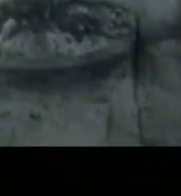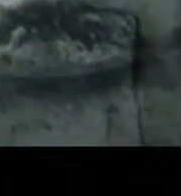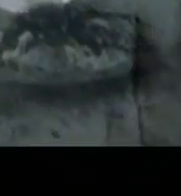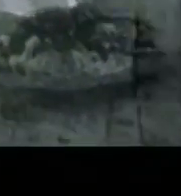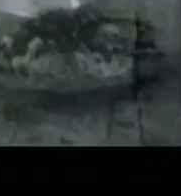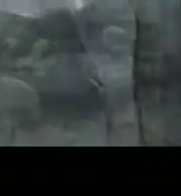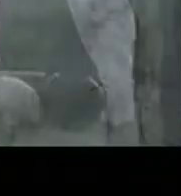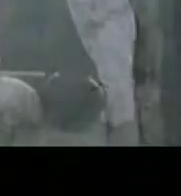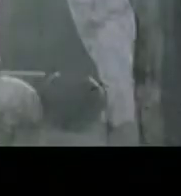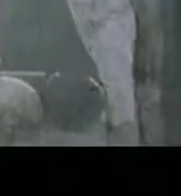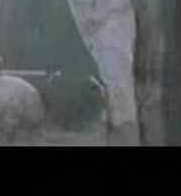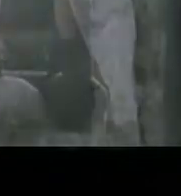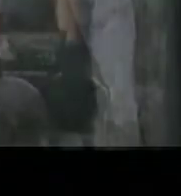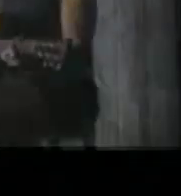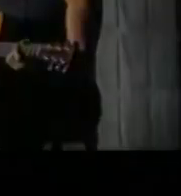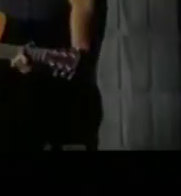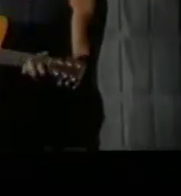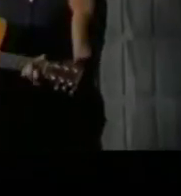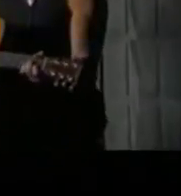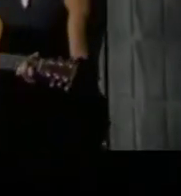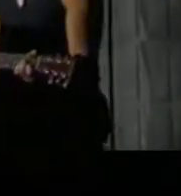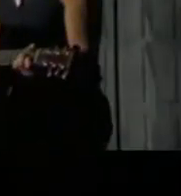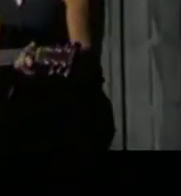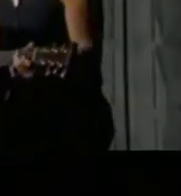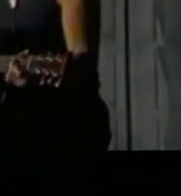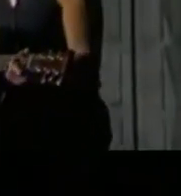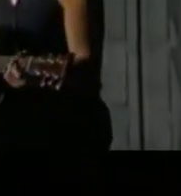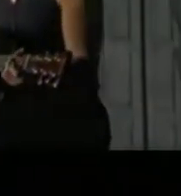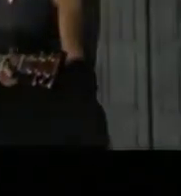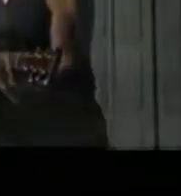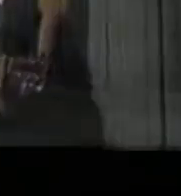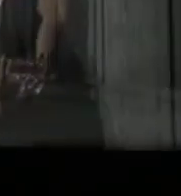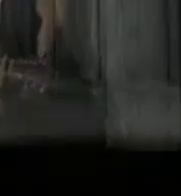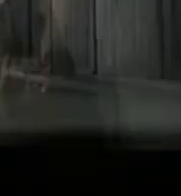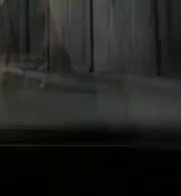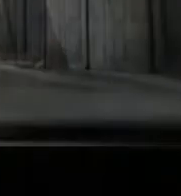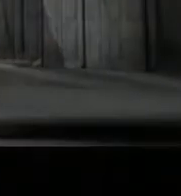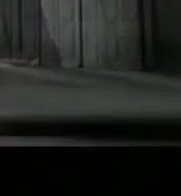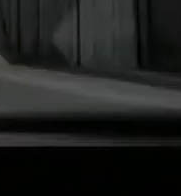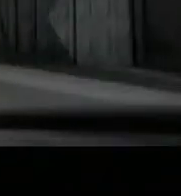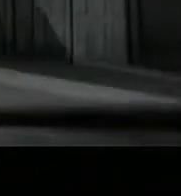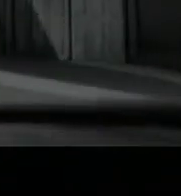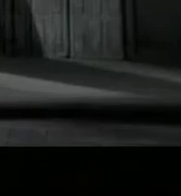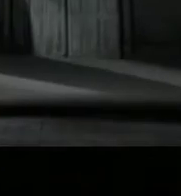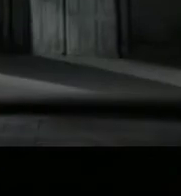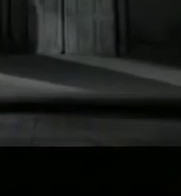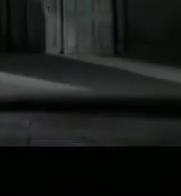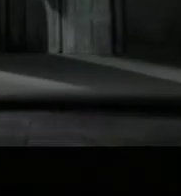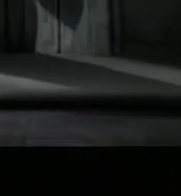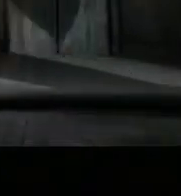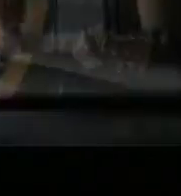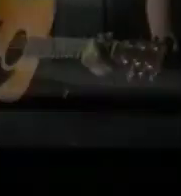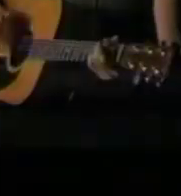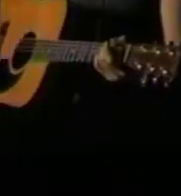blown away Oh it's only you That remains with me Clear